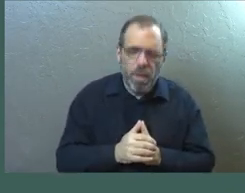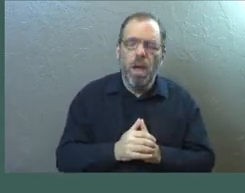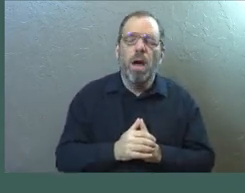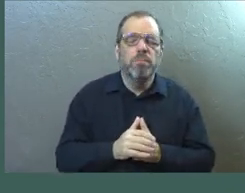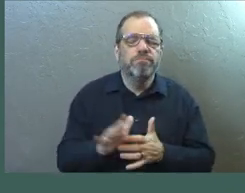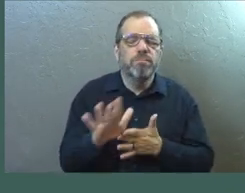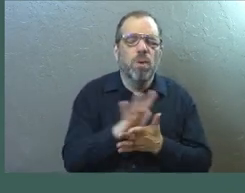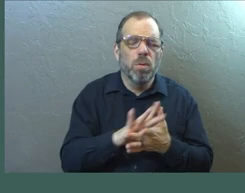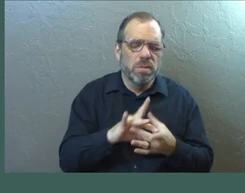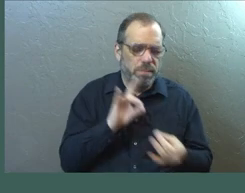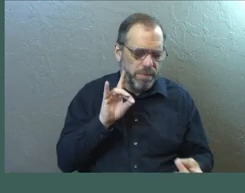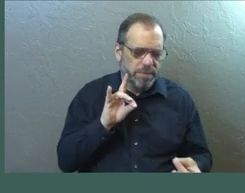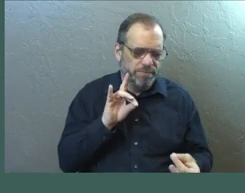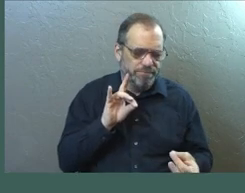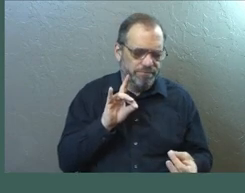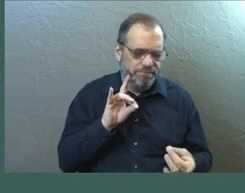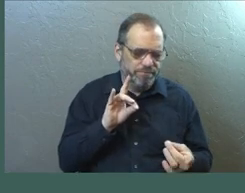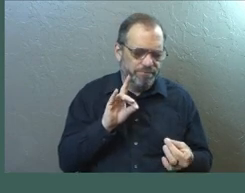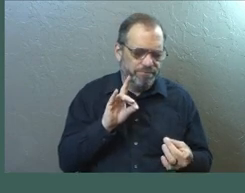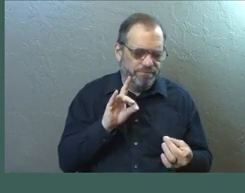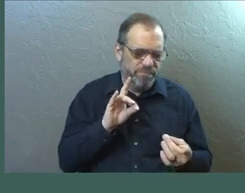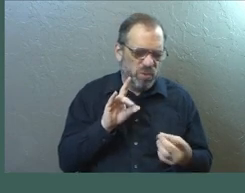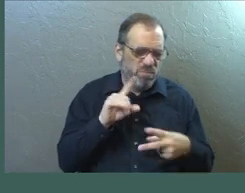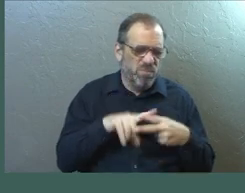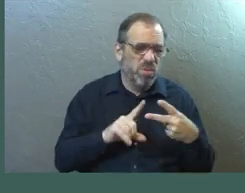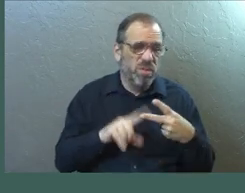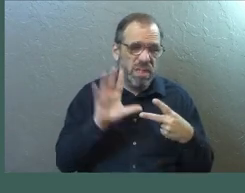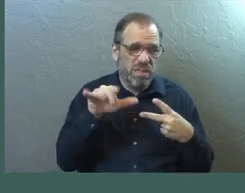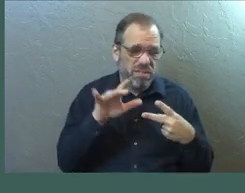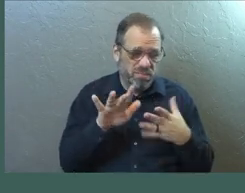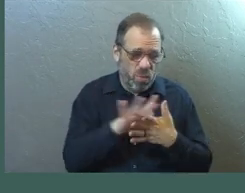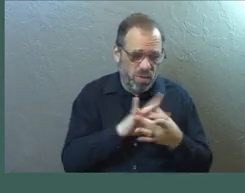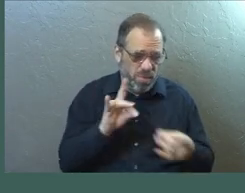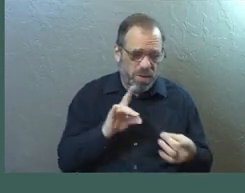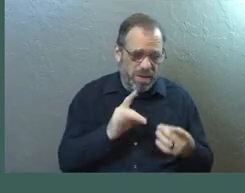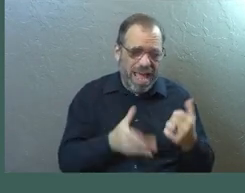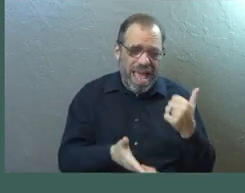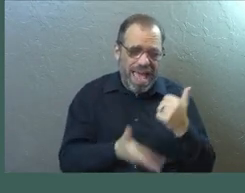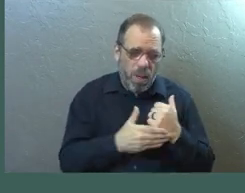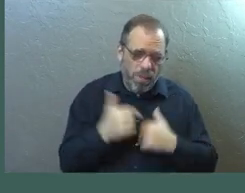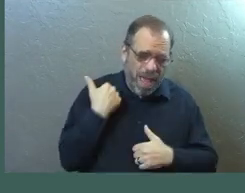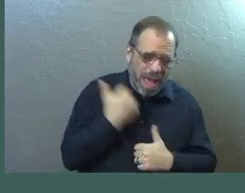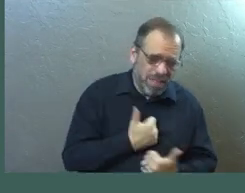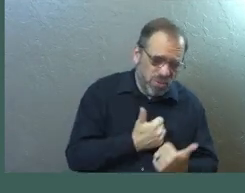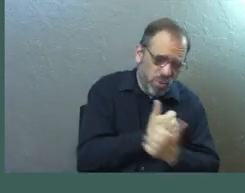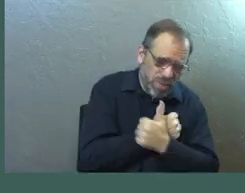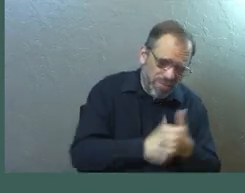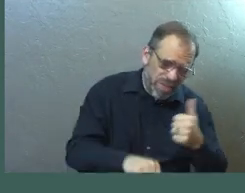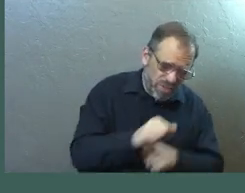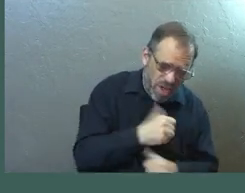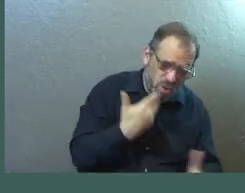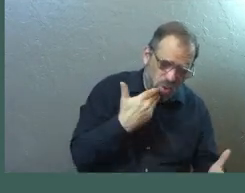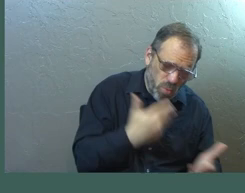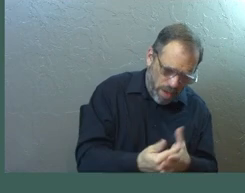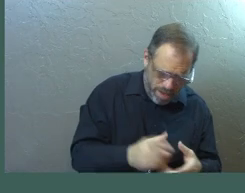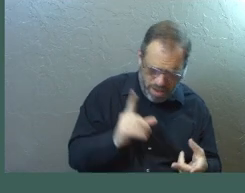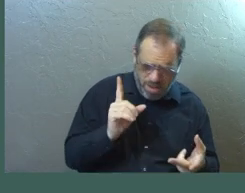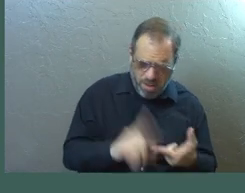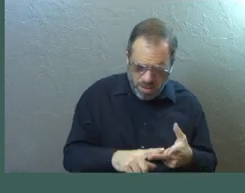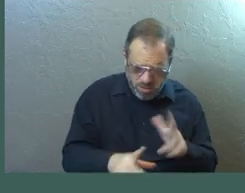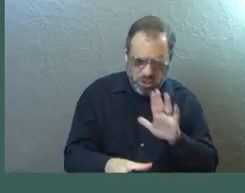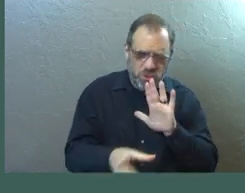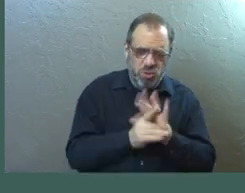And so, Holy Spirit, I pray a couple things. God, help us to love each other well. Help us to choose